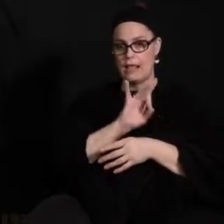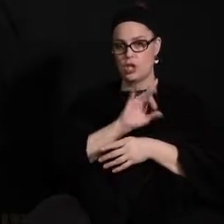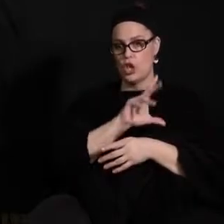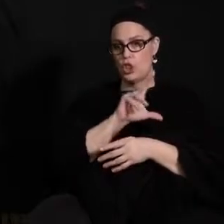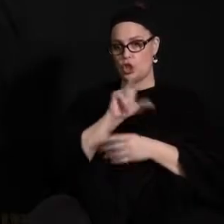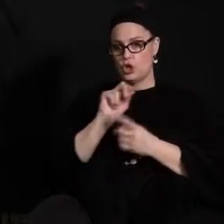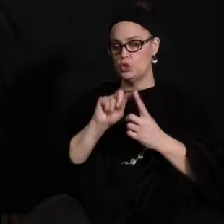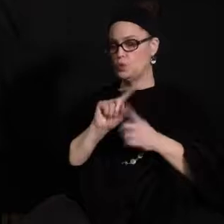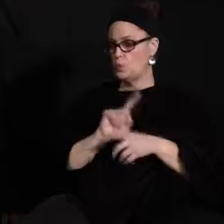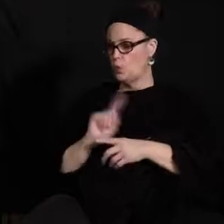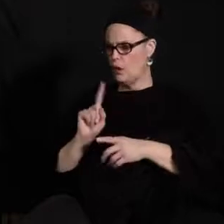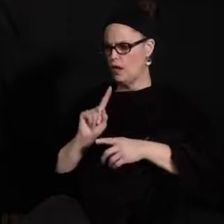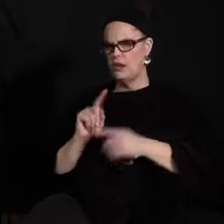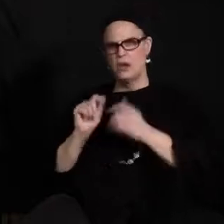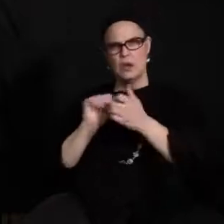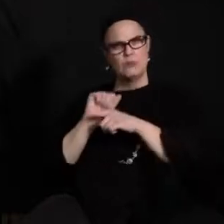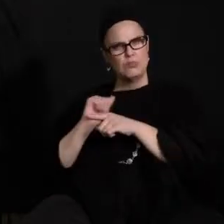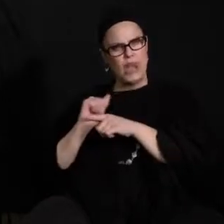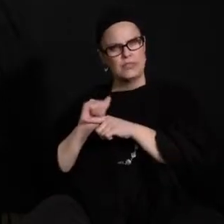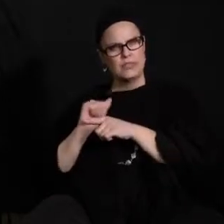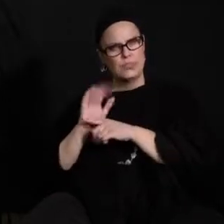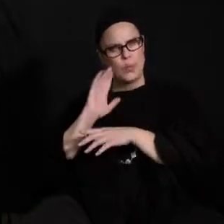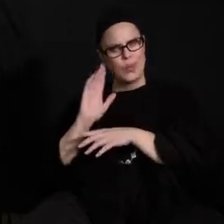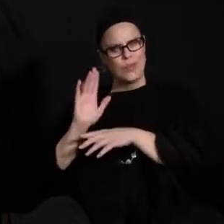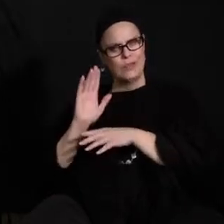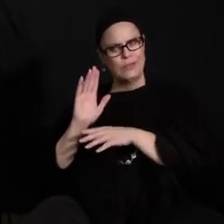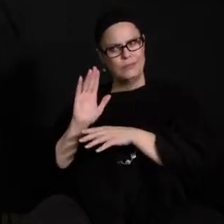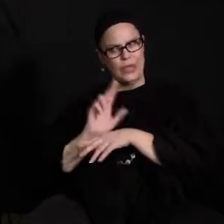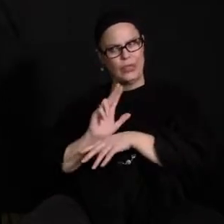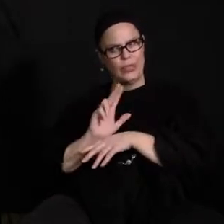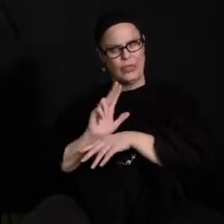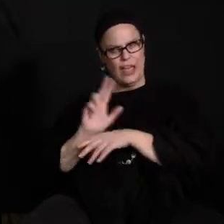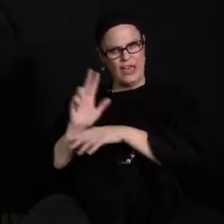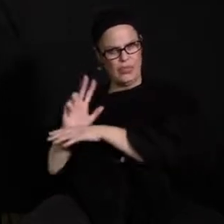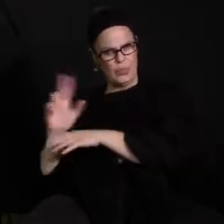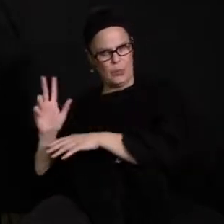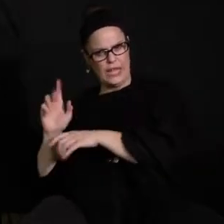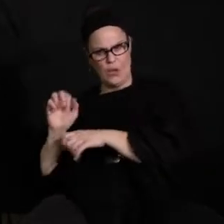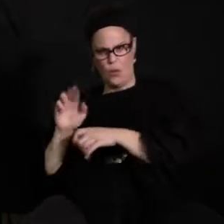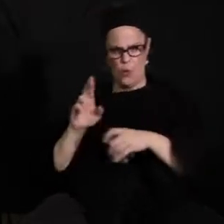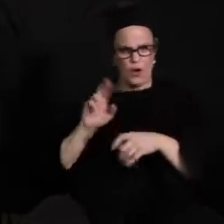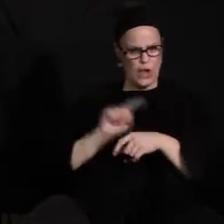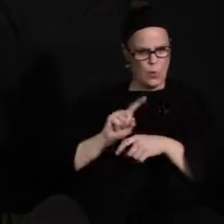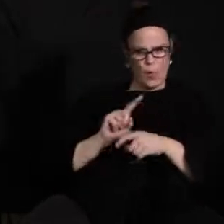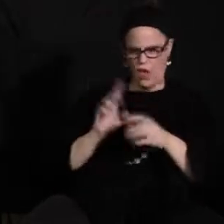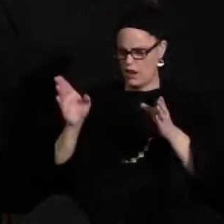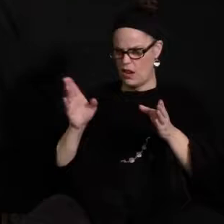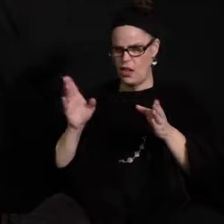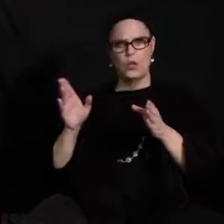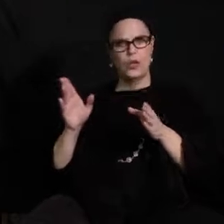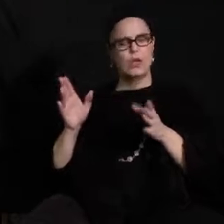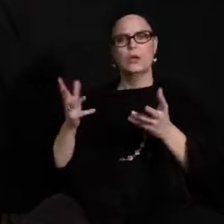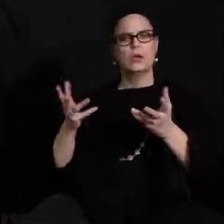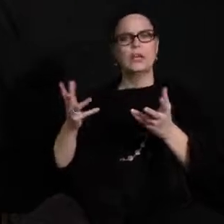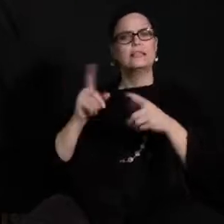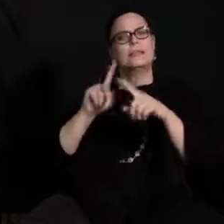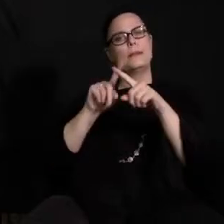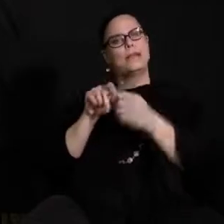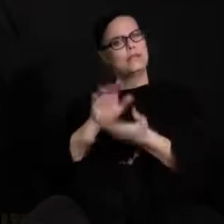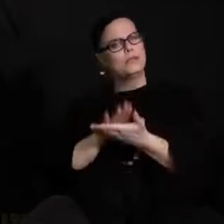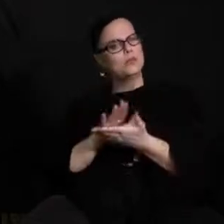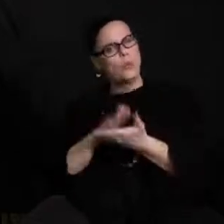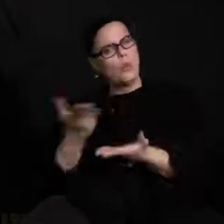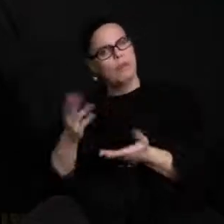at 3 or will or will it start right after the school day ends or is that depending on the school that is a great